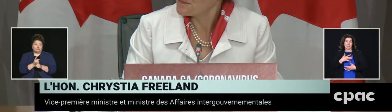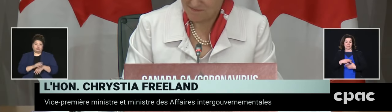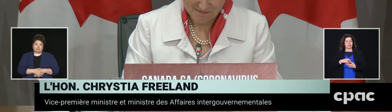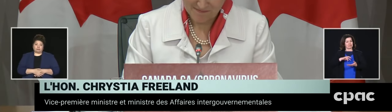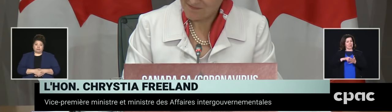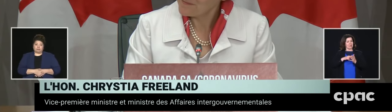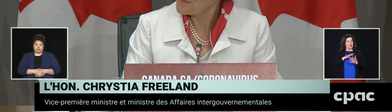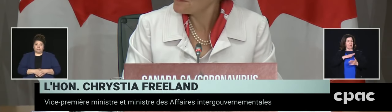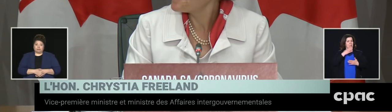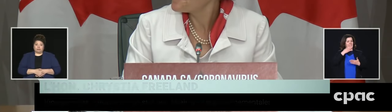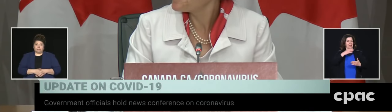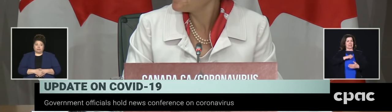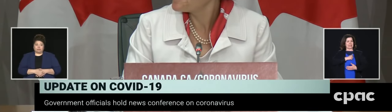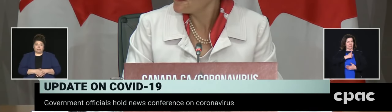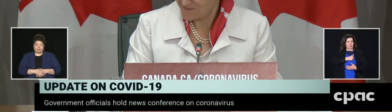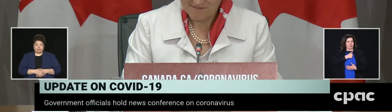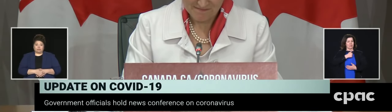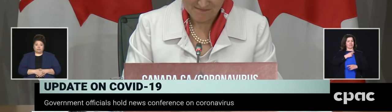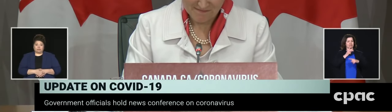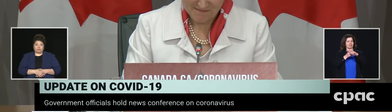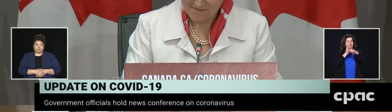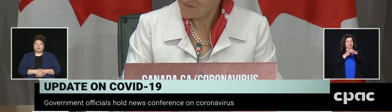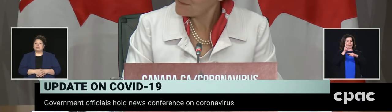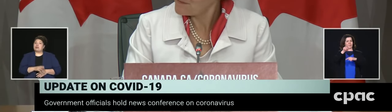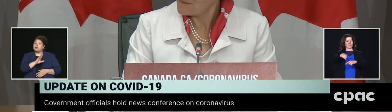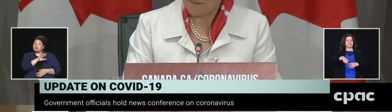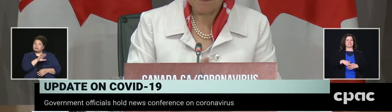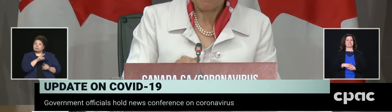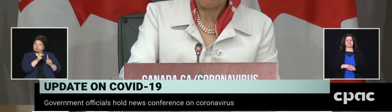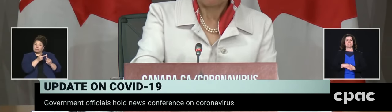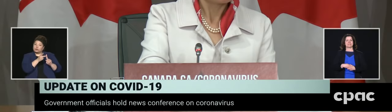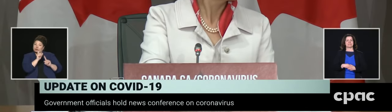My follow-up is actually a separate question and it is for Tam.